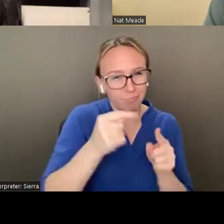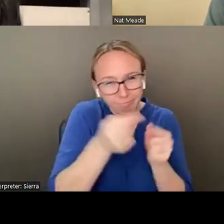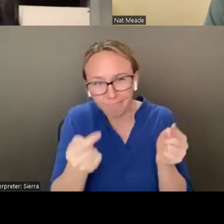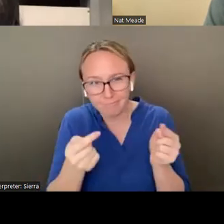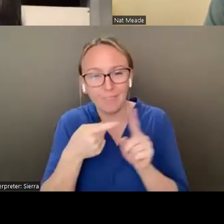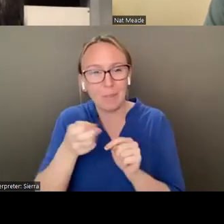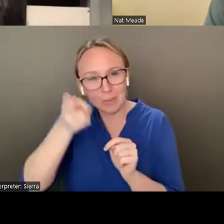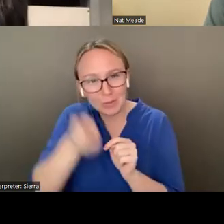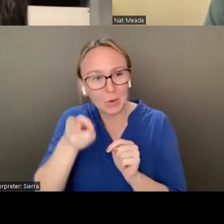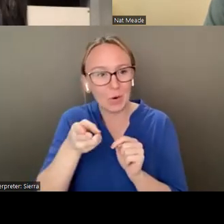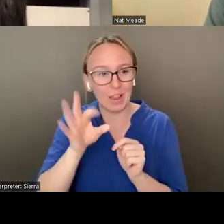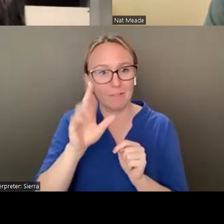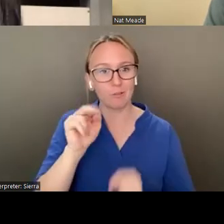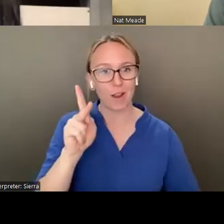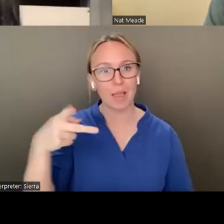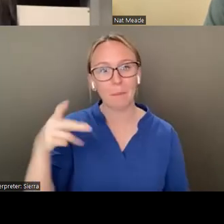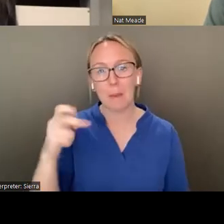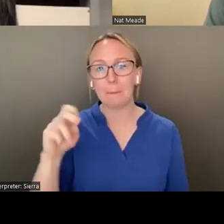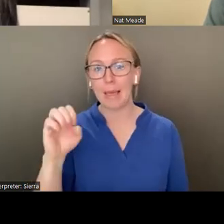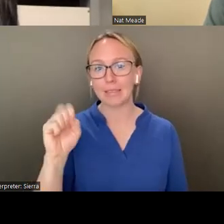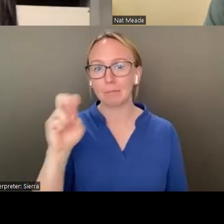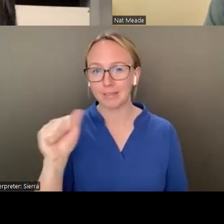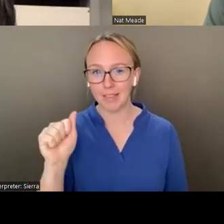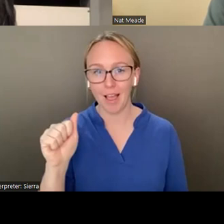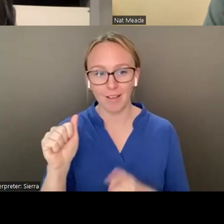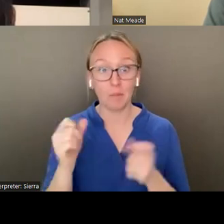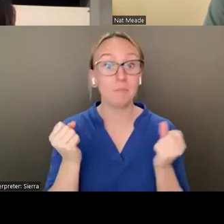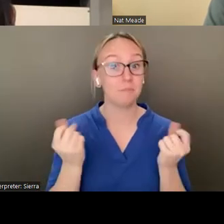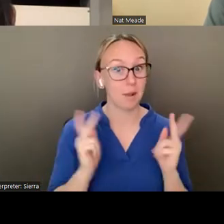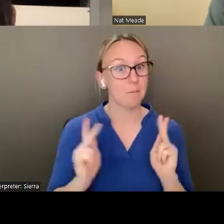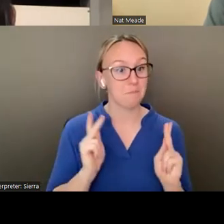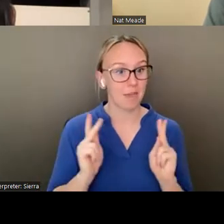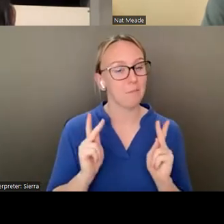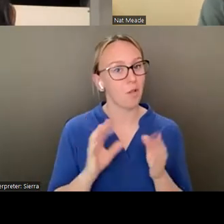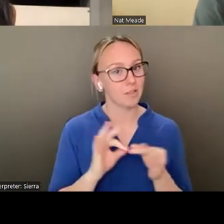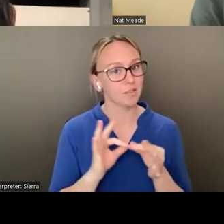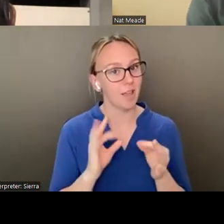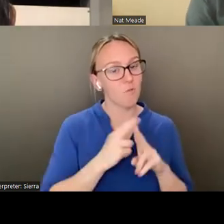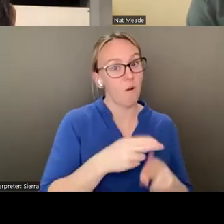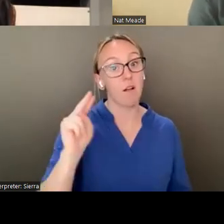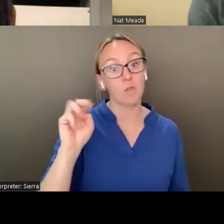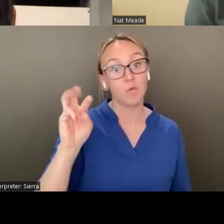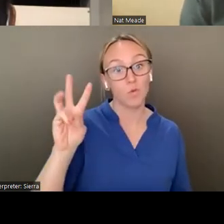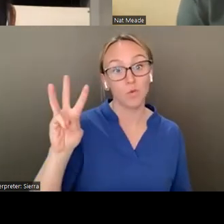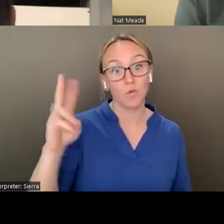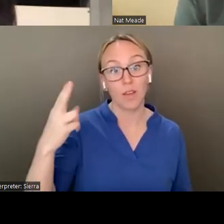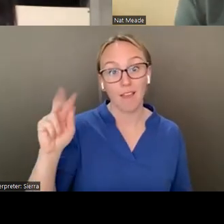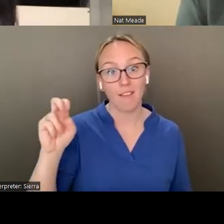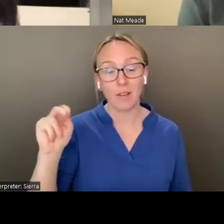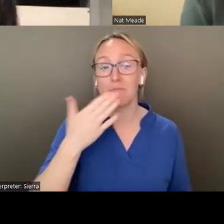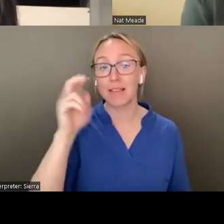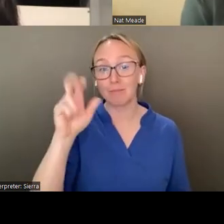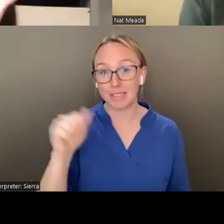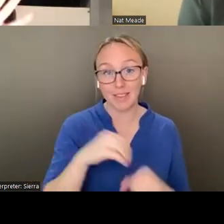iconic Frank Pepe's Pizza. Many people say that New Haven has the best pizza in the country. I was also born in the